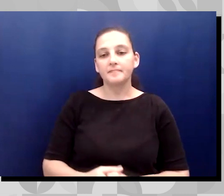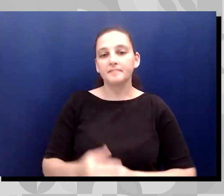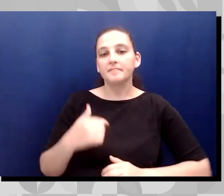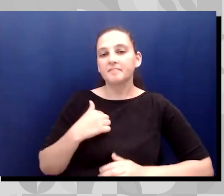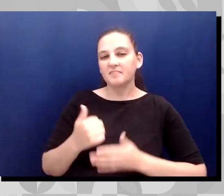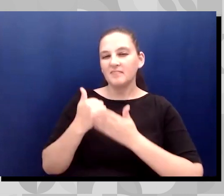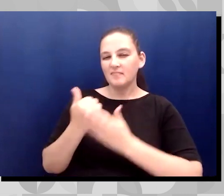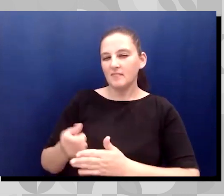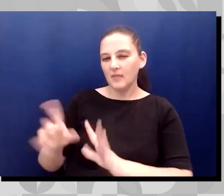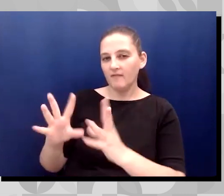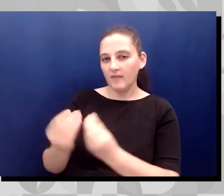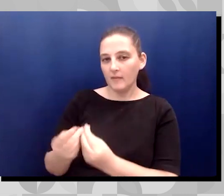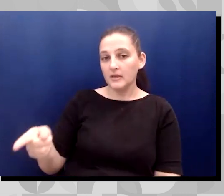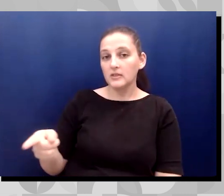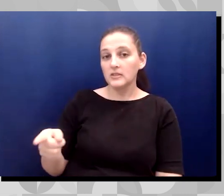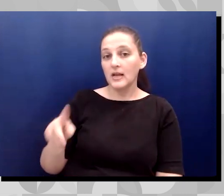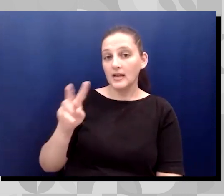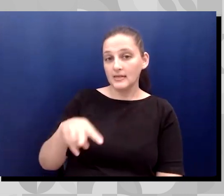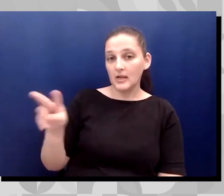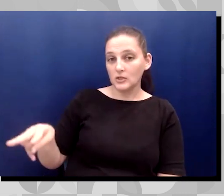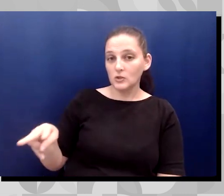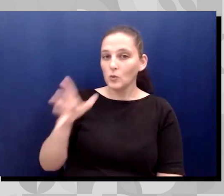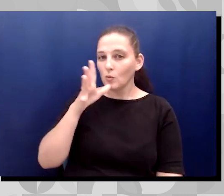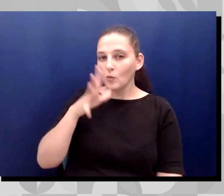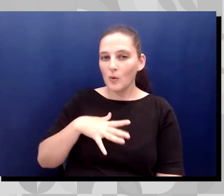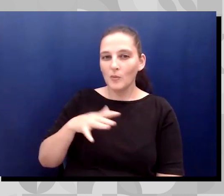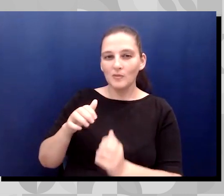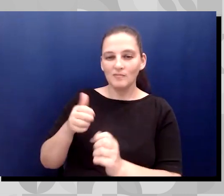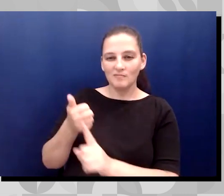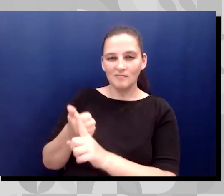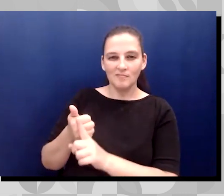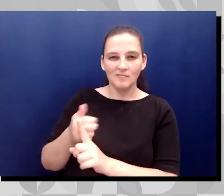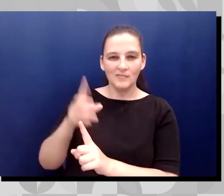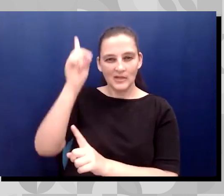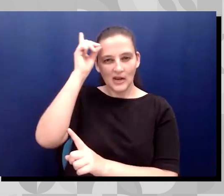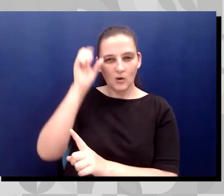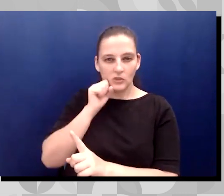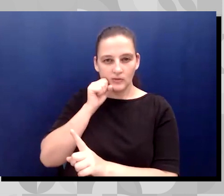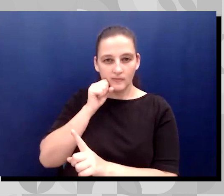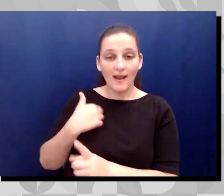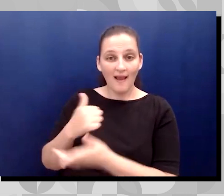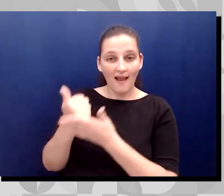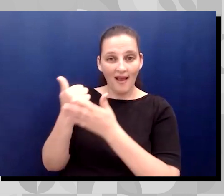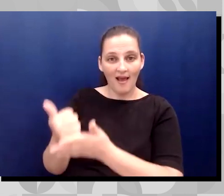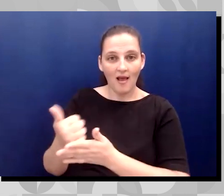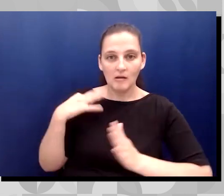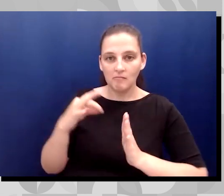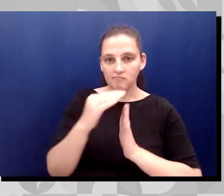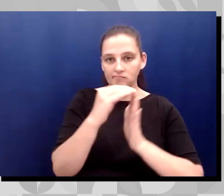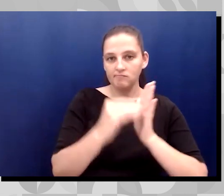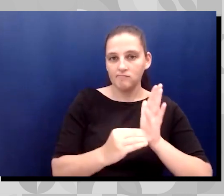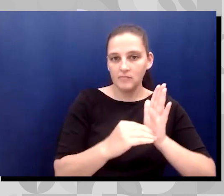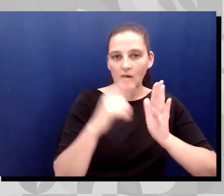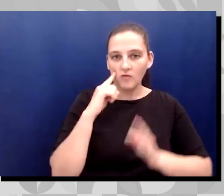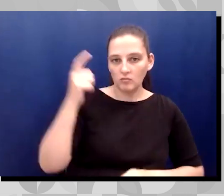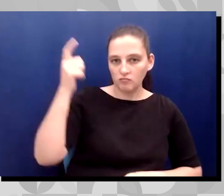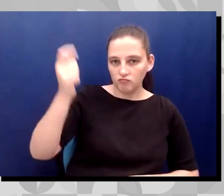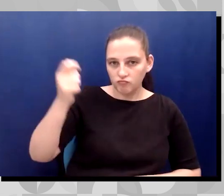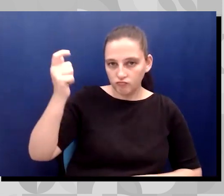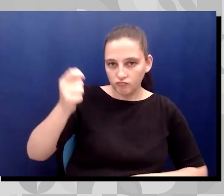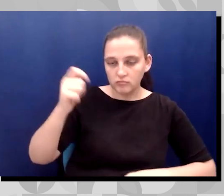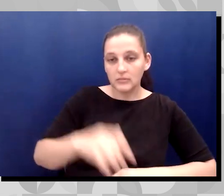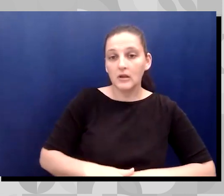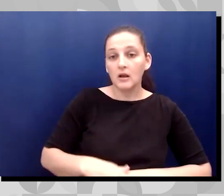Latina with Down syndrome make their first appointment to apply for Social Security benefits, a benefit the young woman